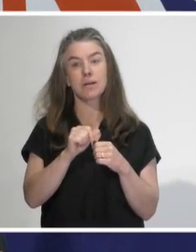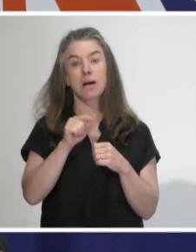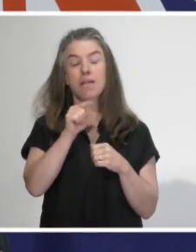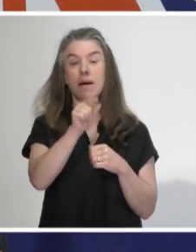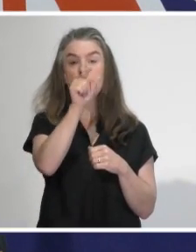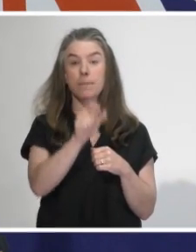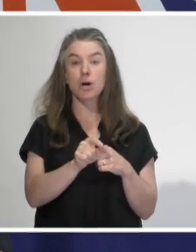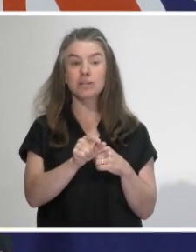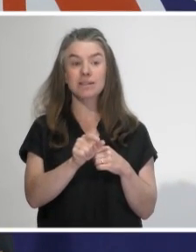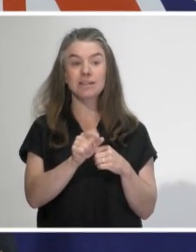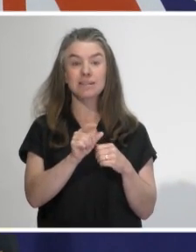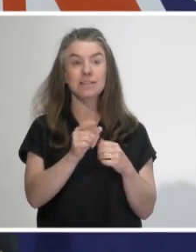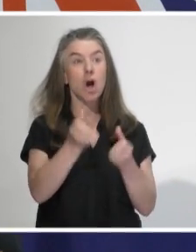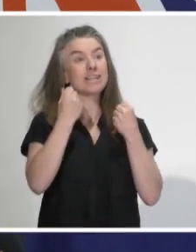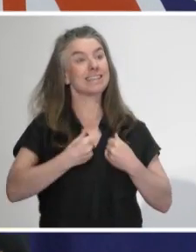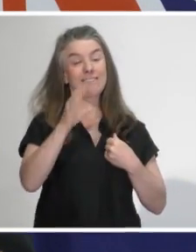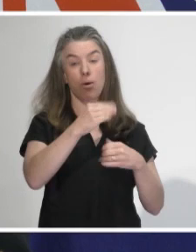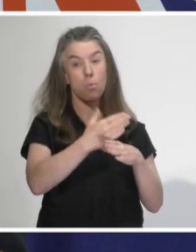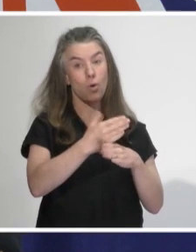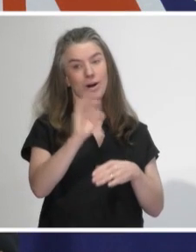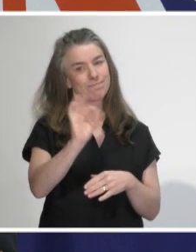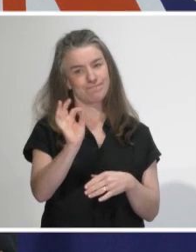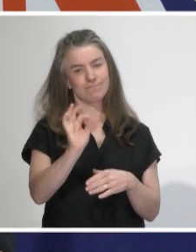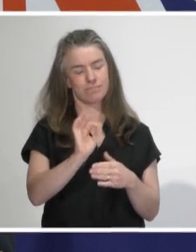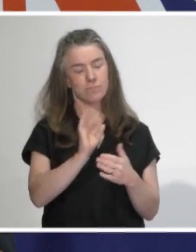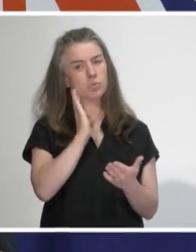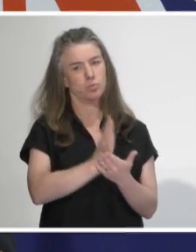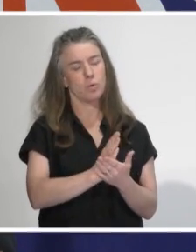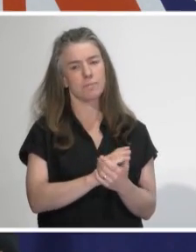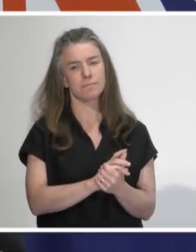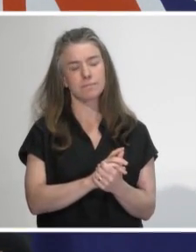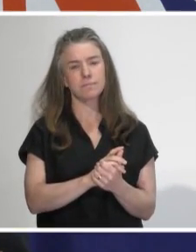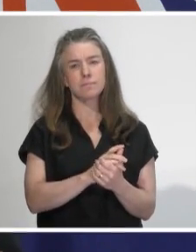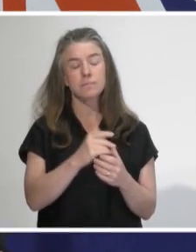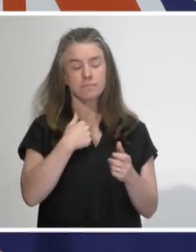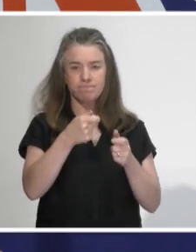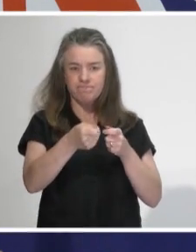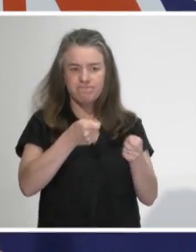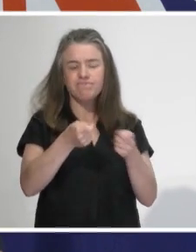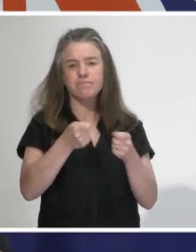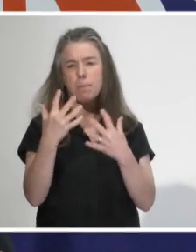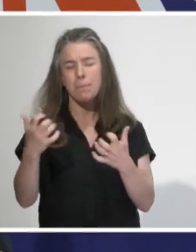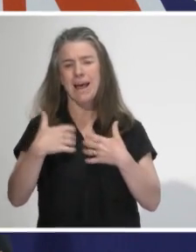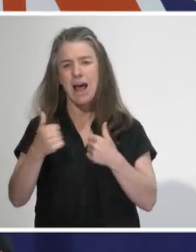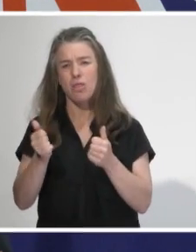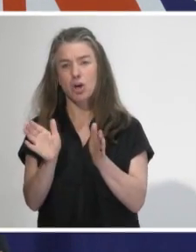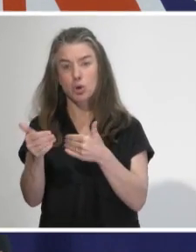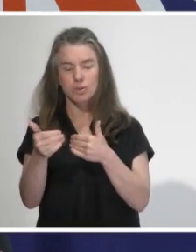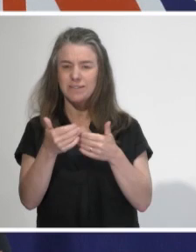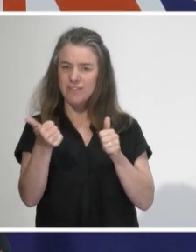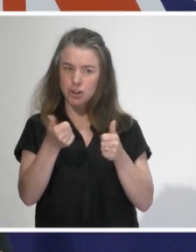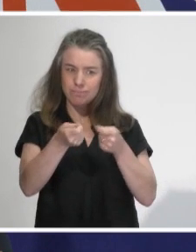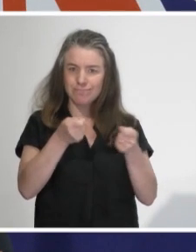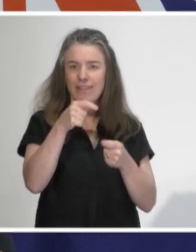person didn't get the infection in their workplace and it's been very carefully and closely managed by the local public health unit. My team have